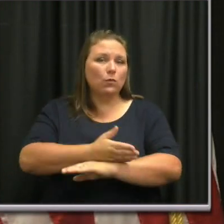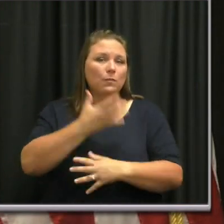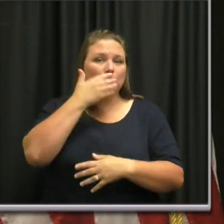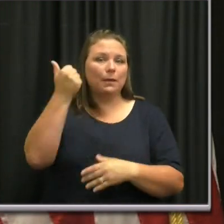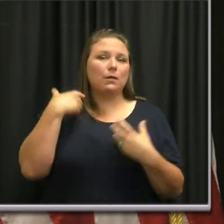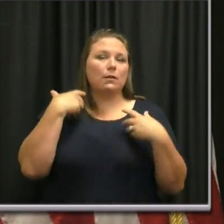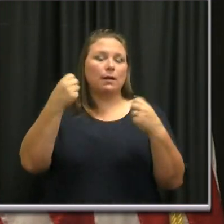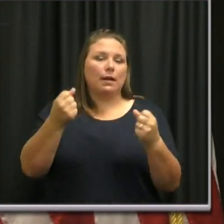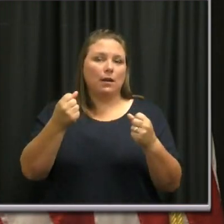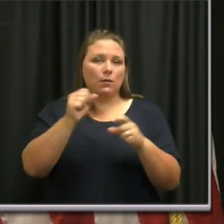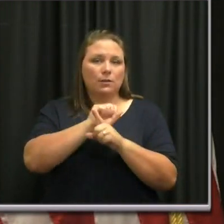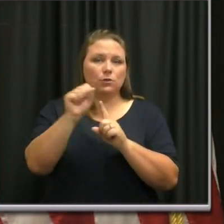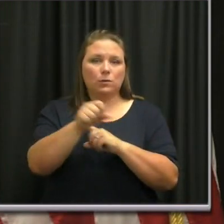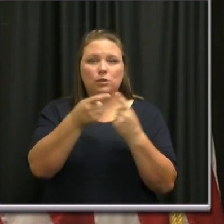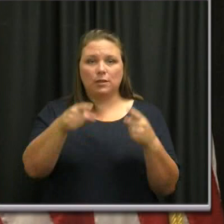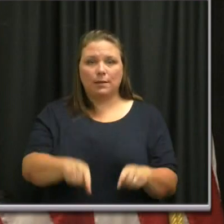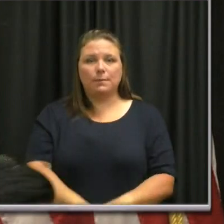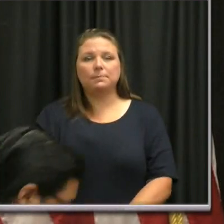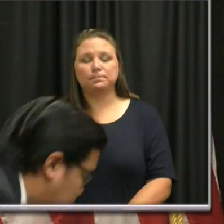condition in Nashville.